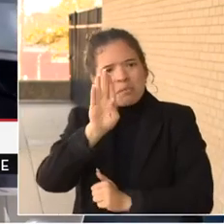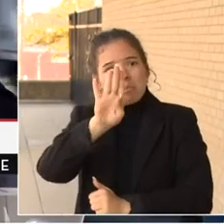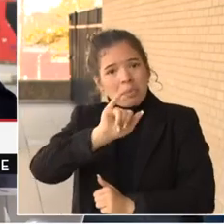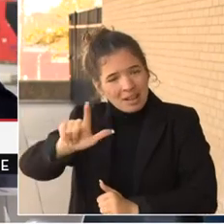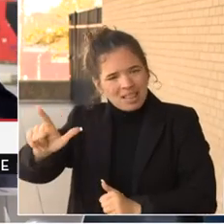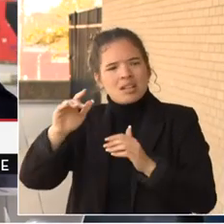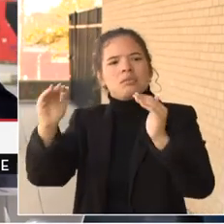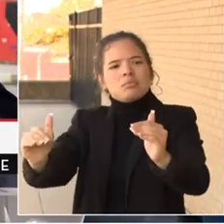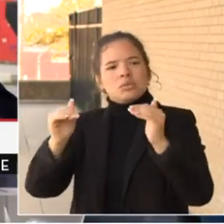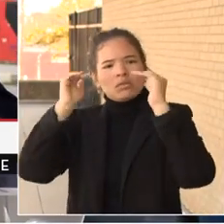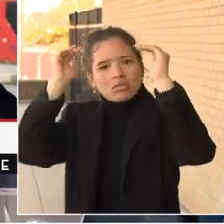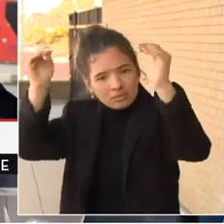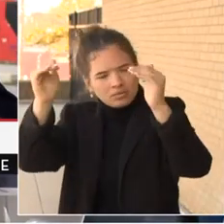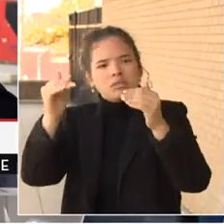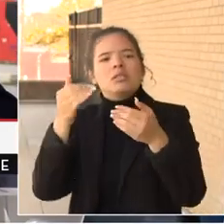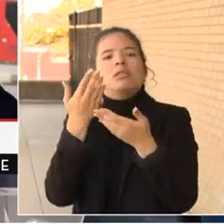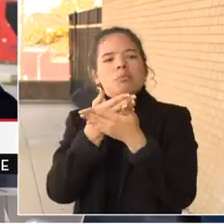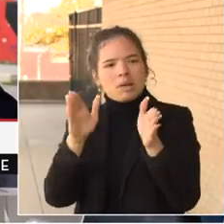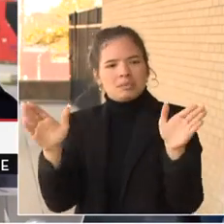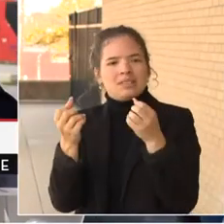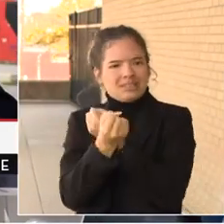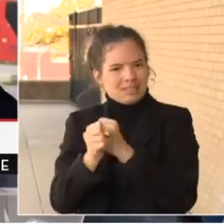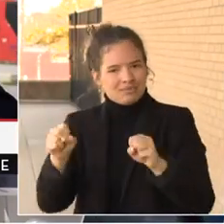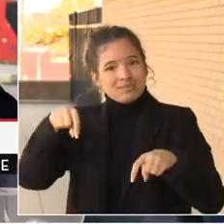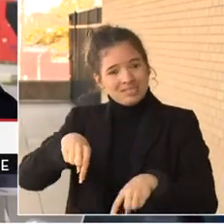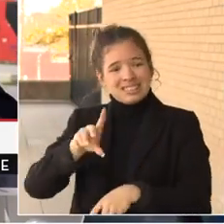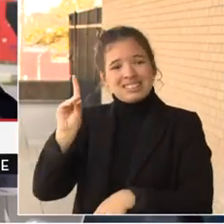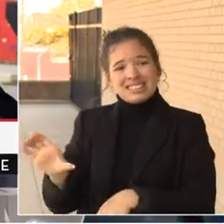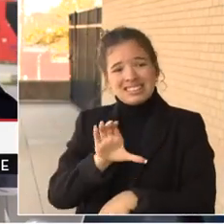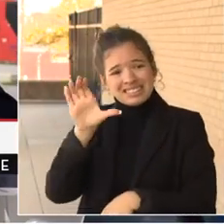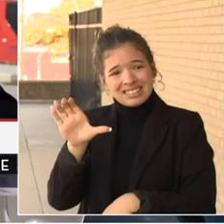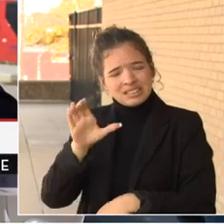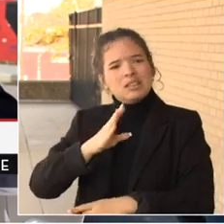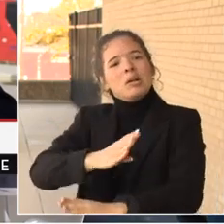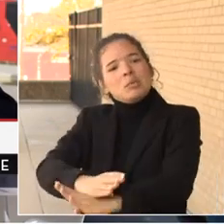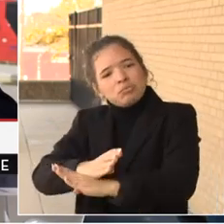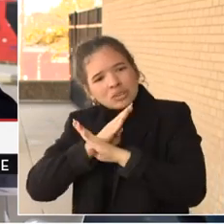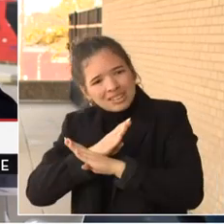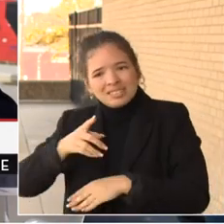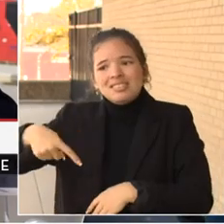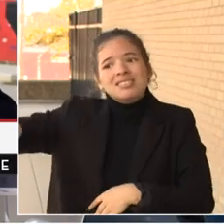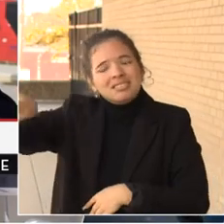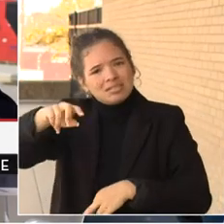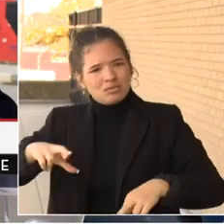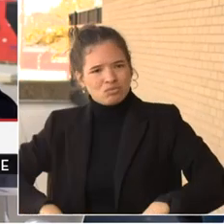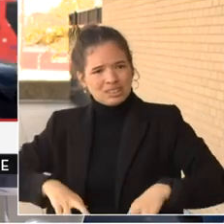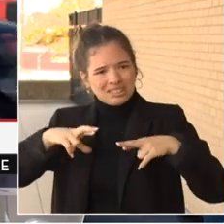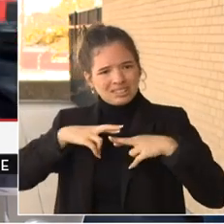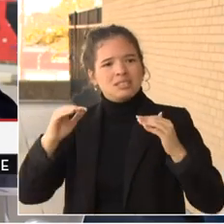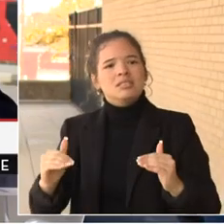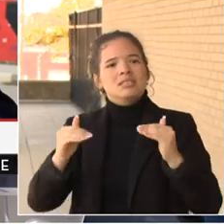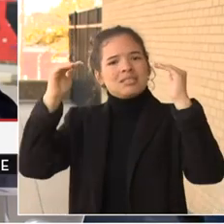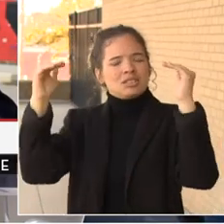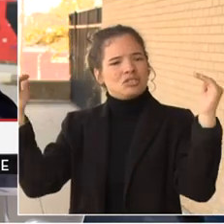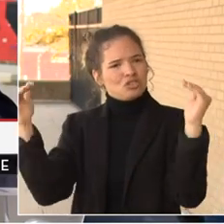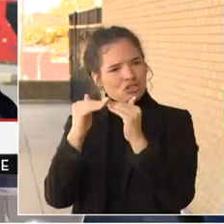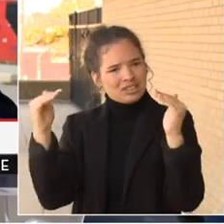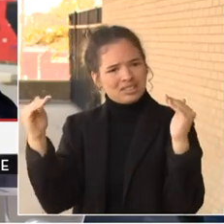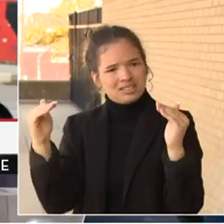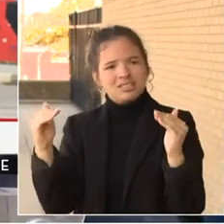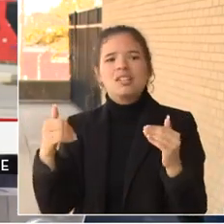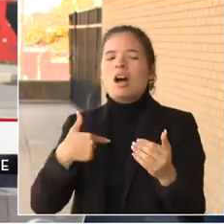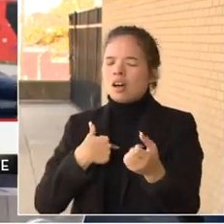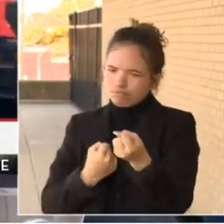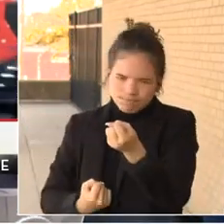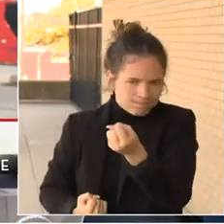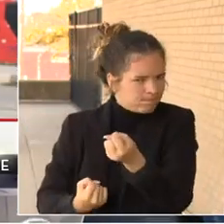Columbia, as well as protects our residents and enhances justice. And ultimately I'm going to support the bill if I believe that it does